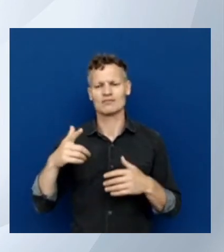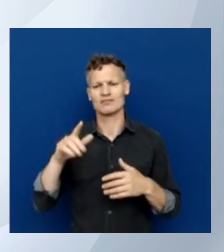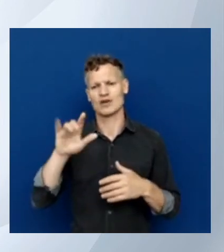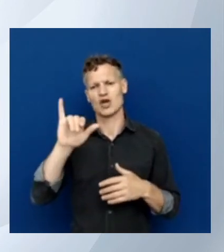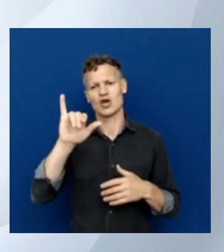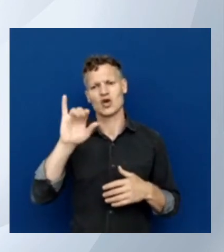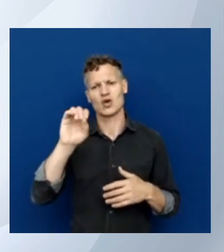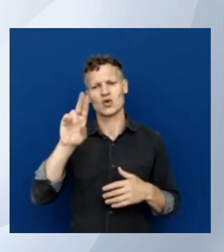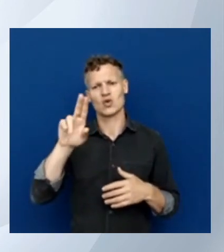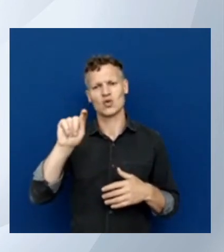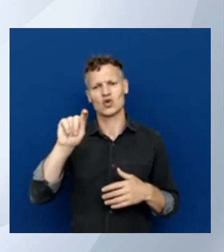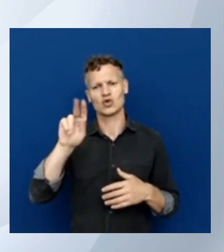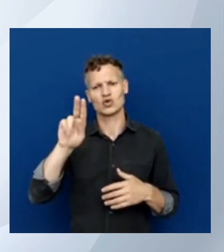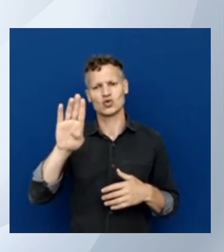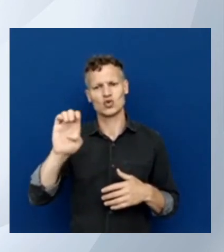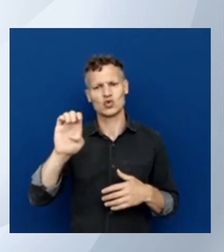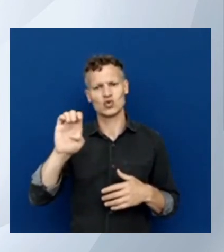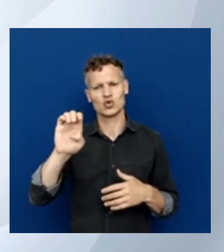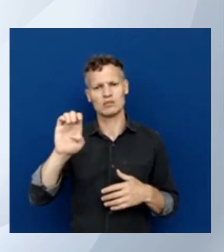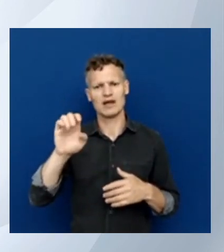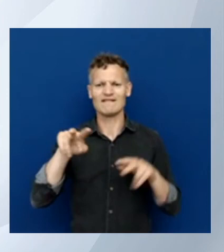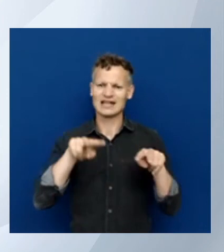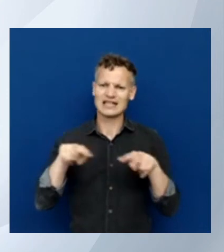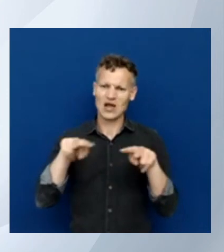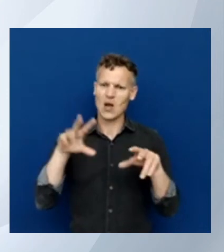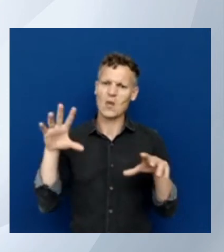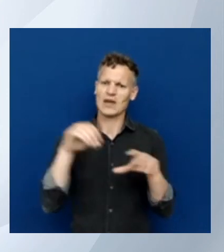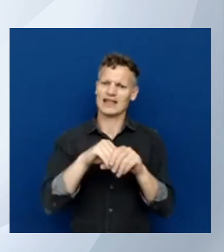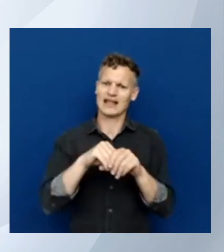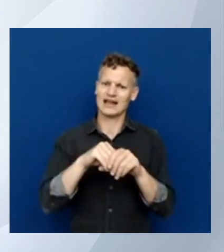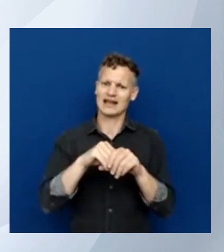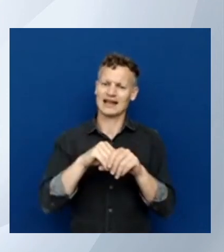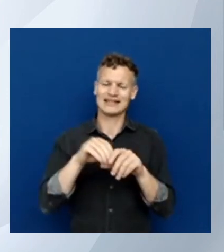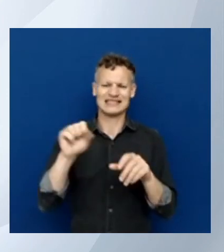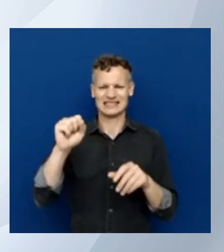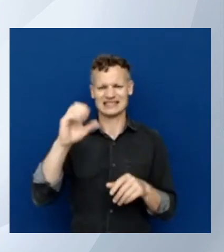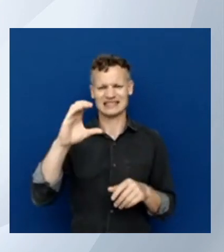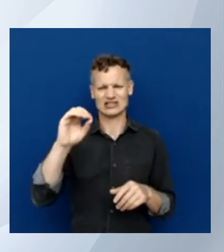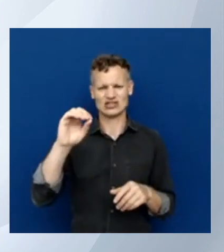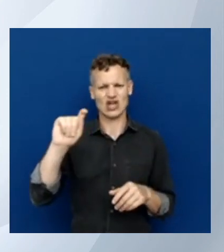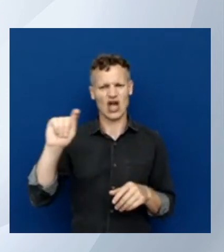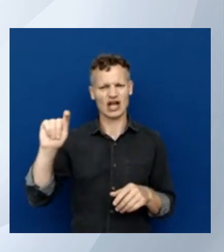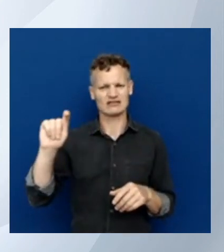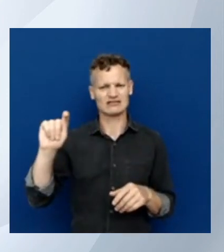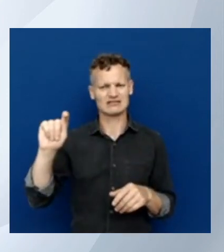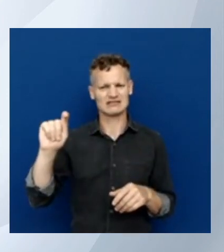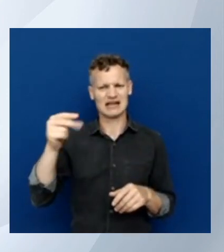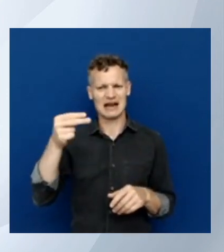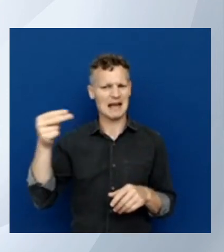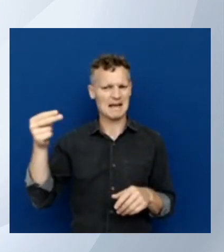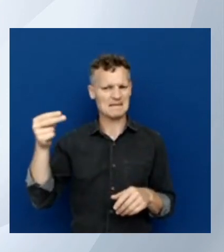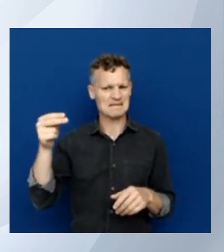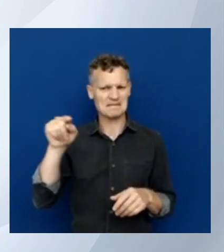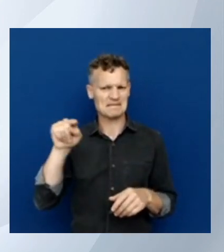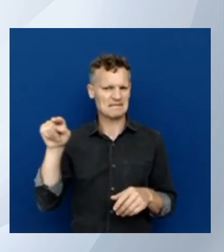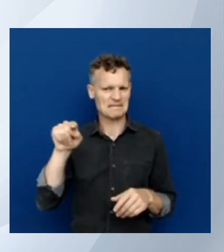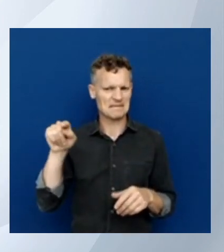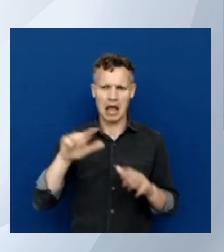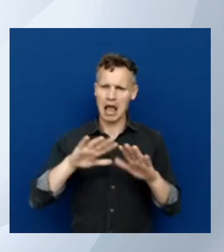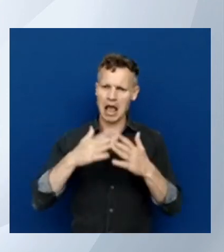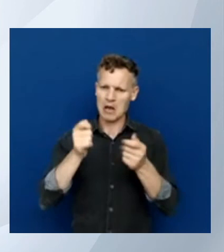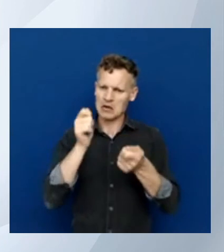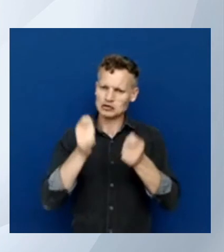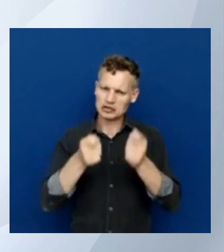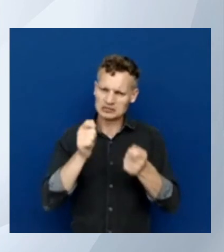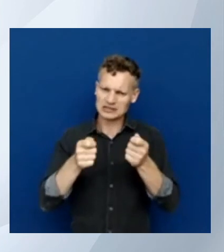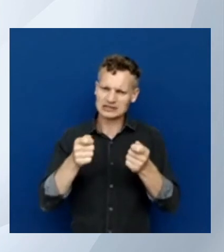incredible good YouTube videos on how you can make adjustments to Terminal and so yeah I was thinking waste time how